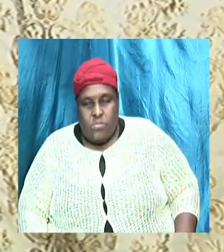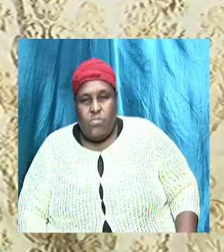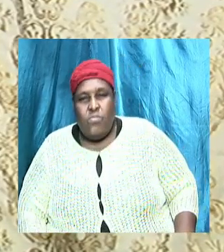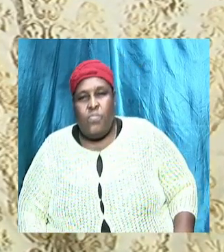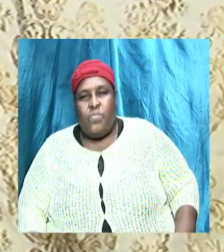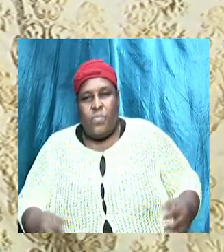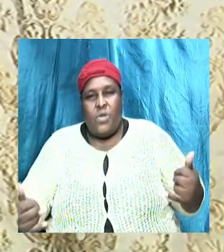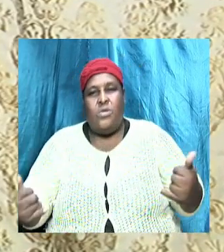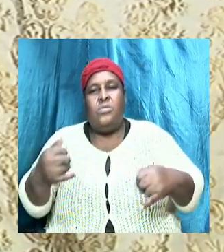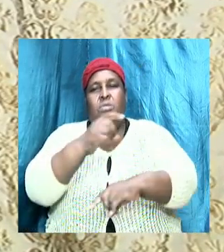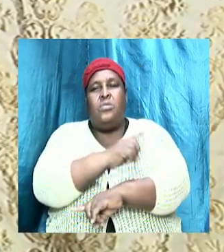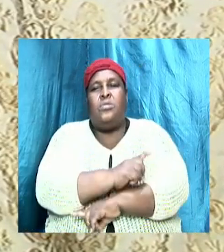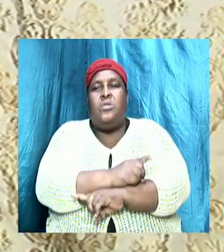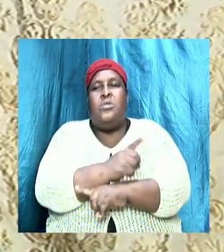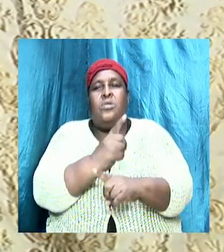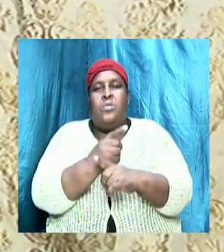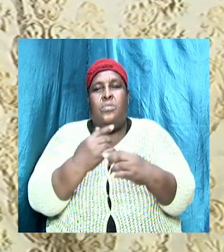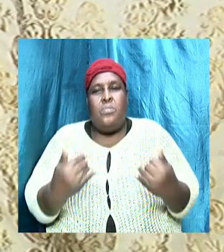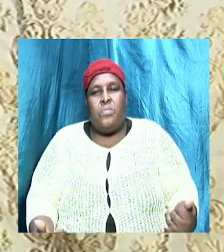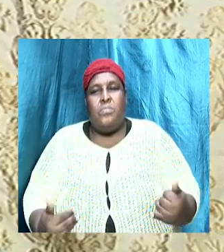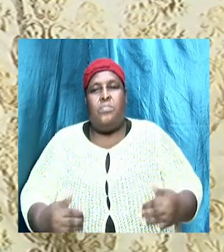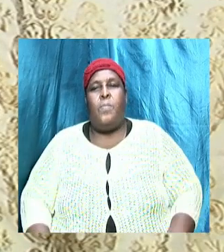today right now